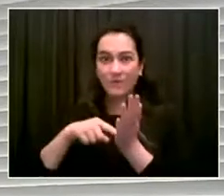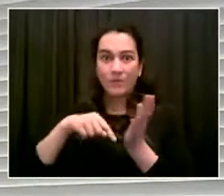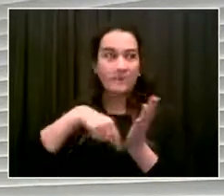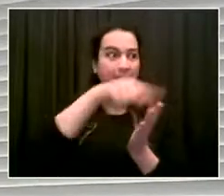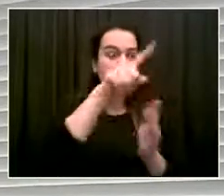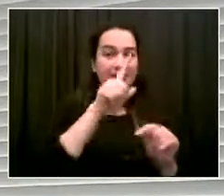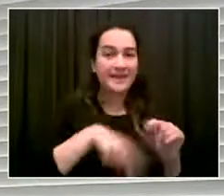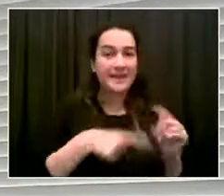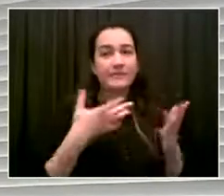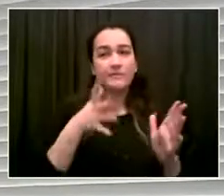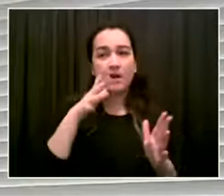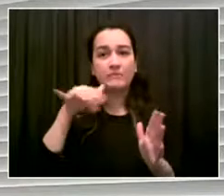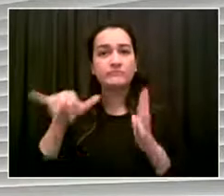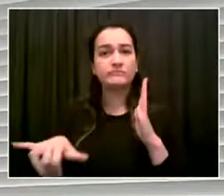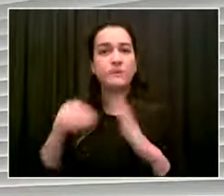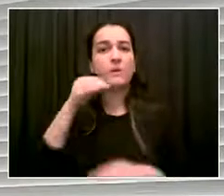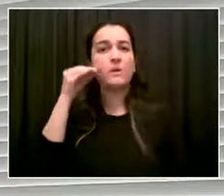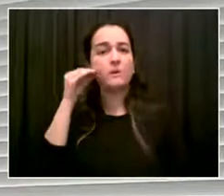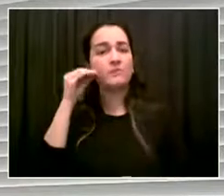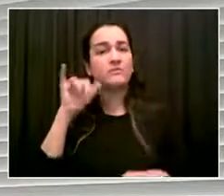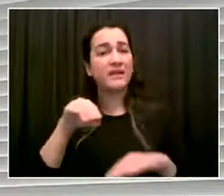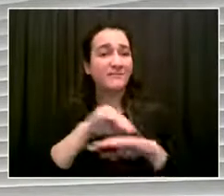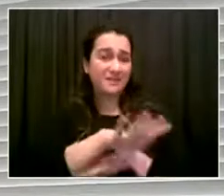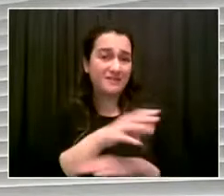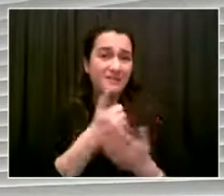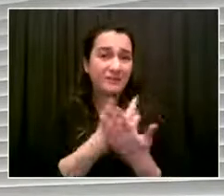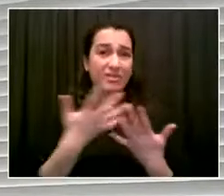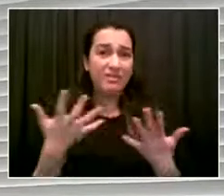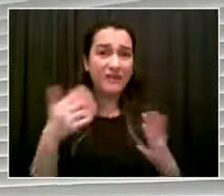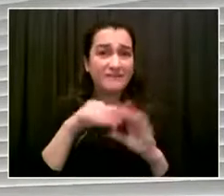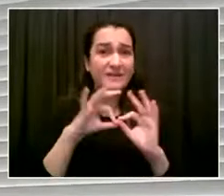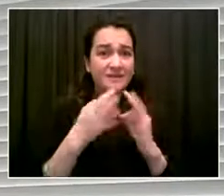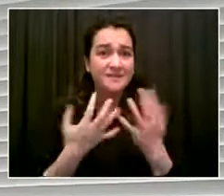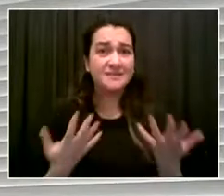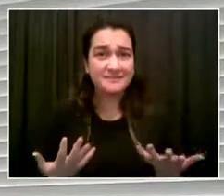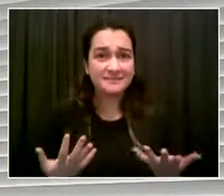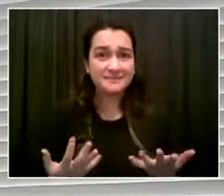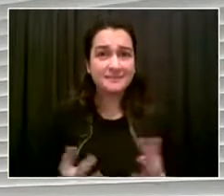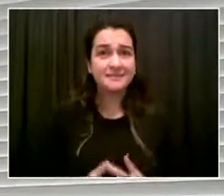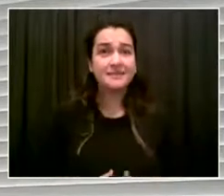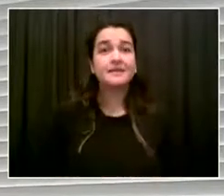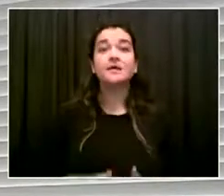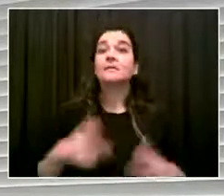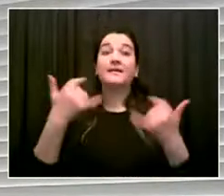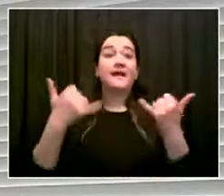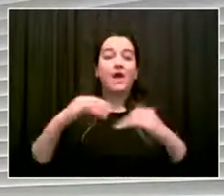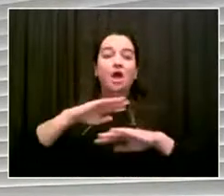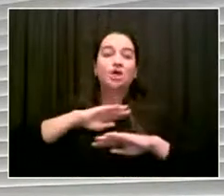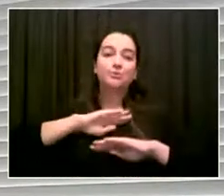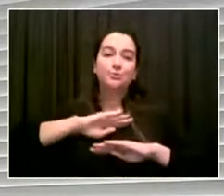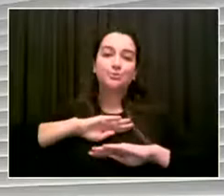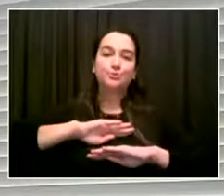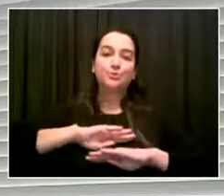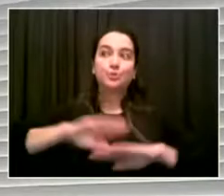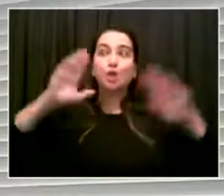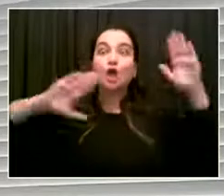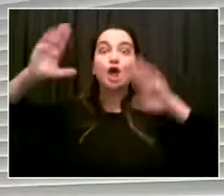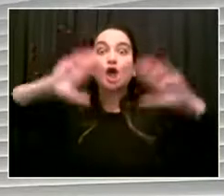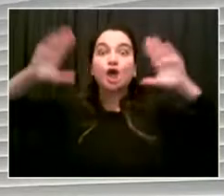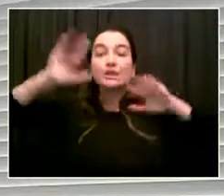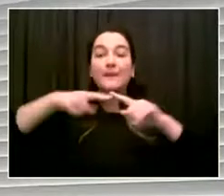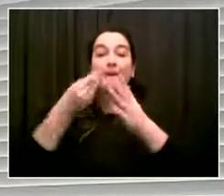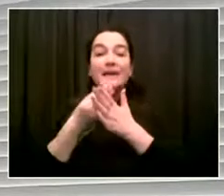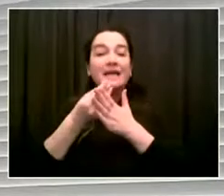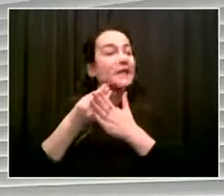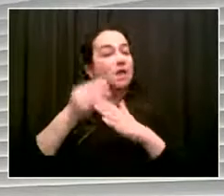Countless families including mine are breathing a sigh of relief with today's announcement. Full disclosure is that my advocacy started long before we even got